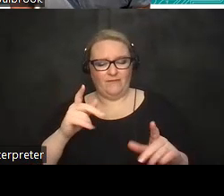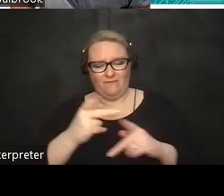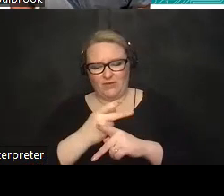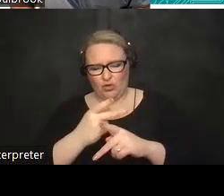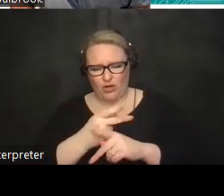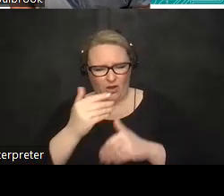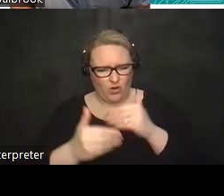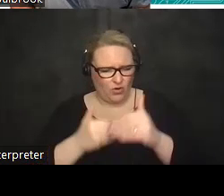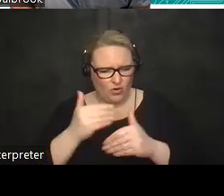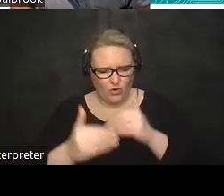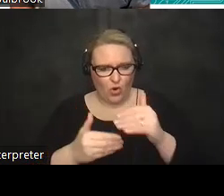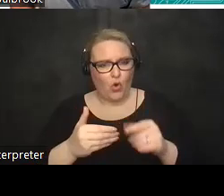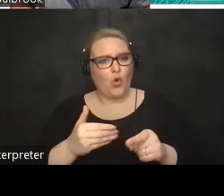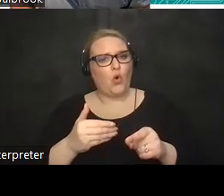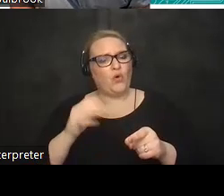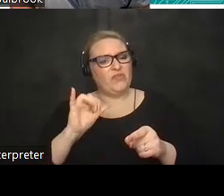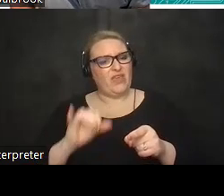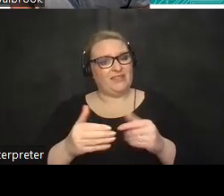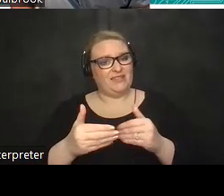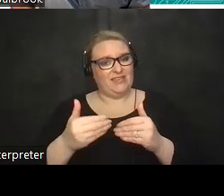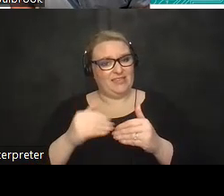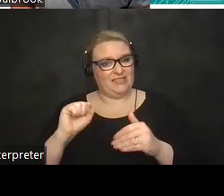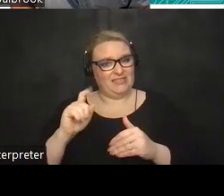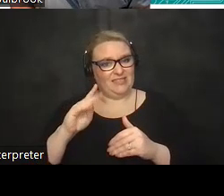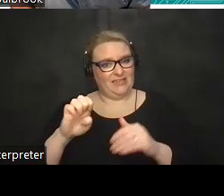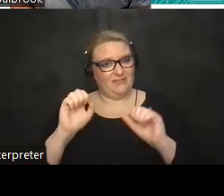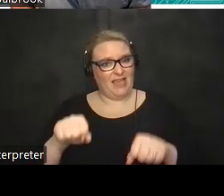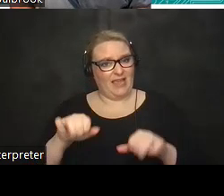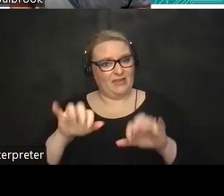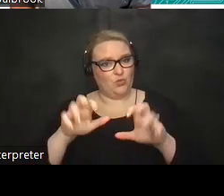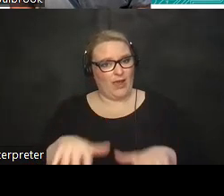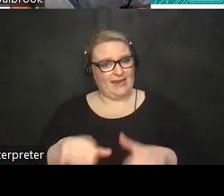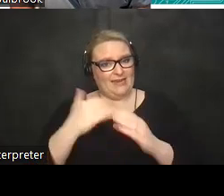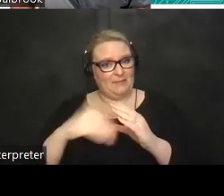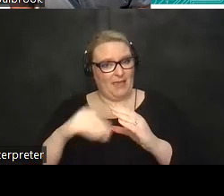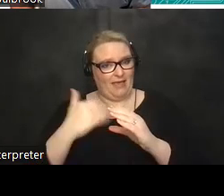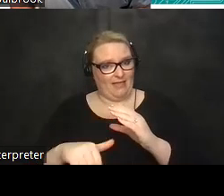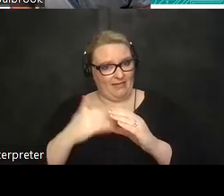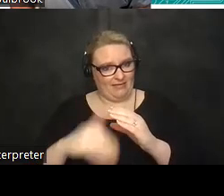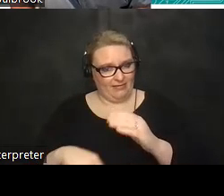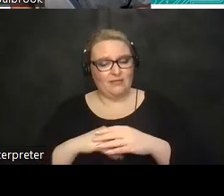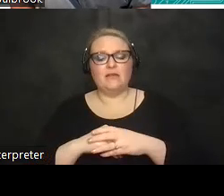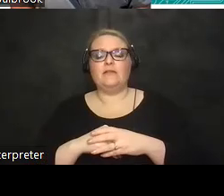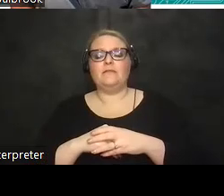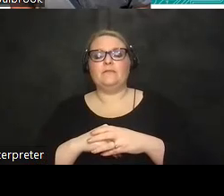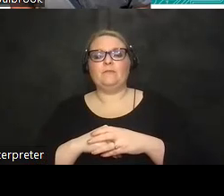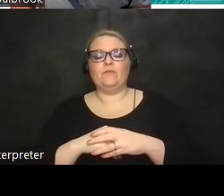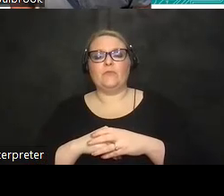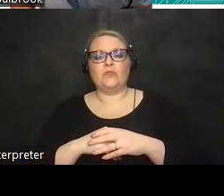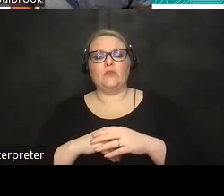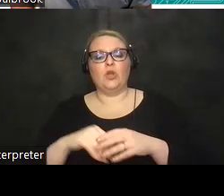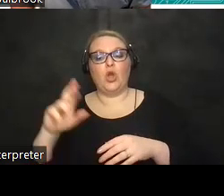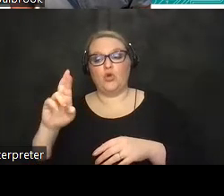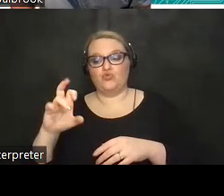a really easy way for steve to write emails so we took the read